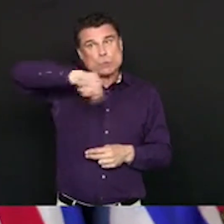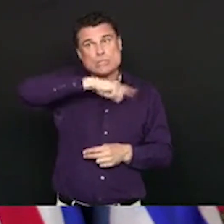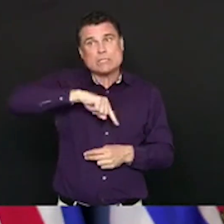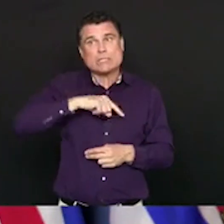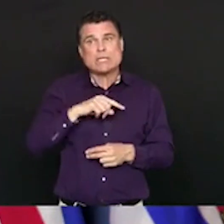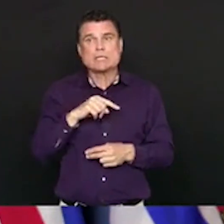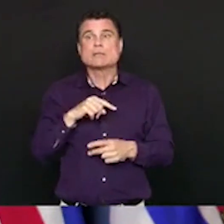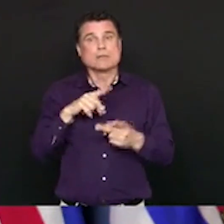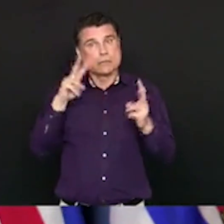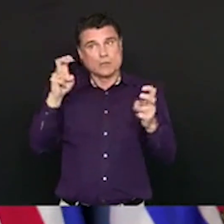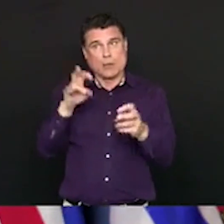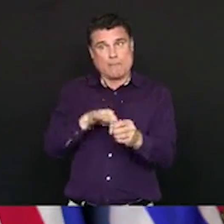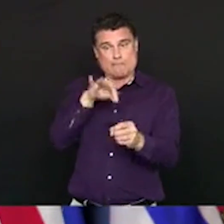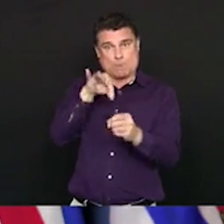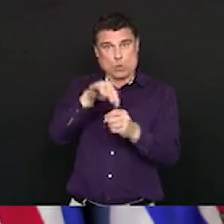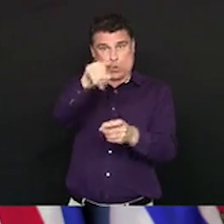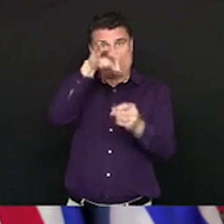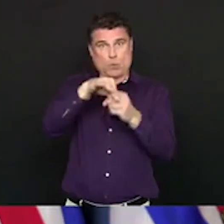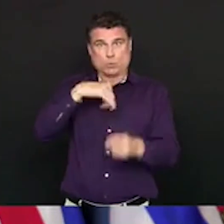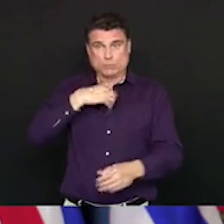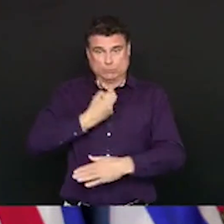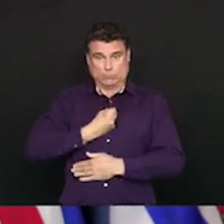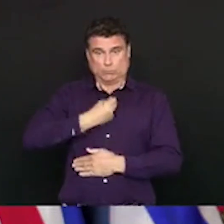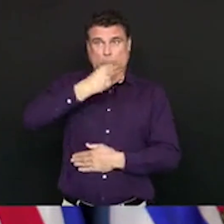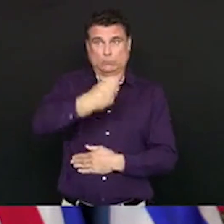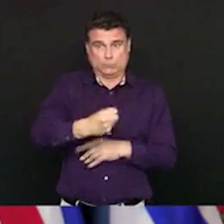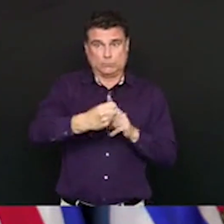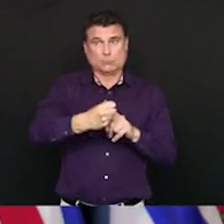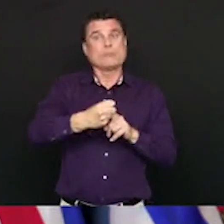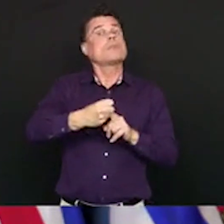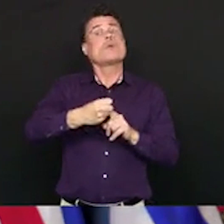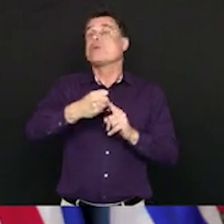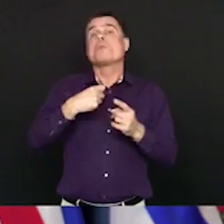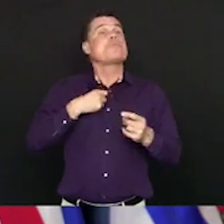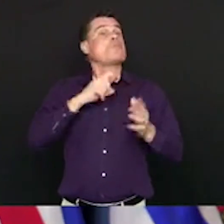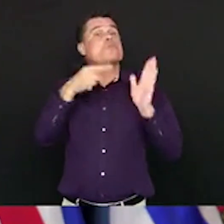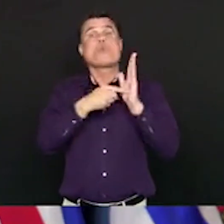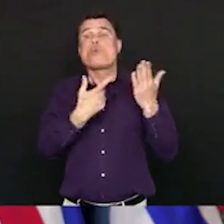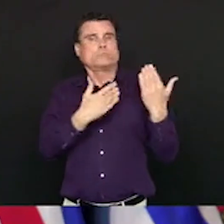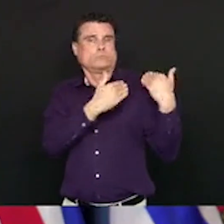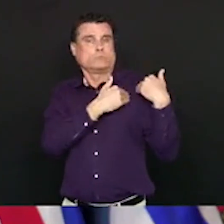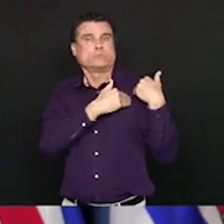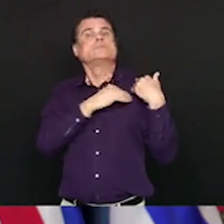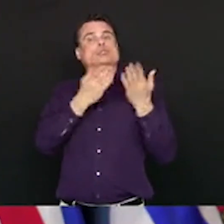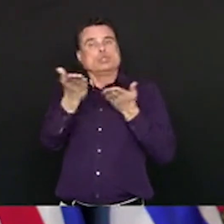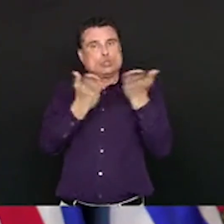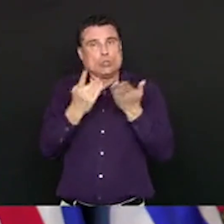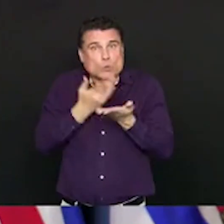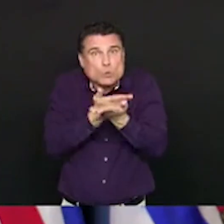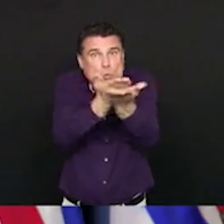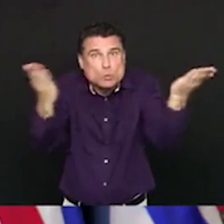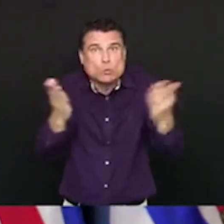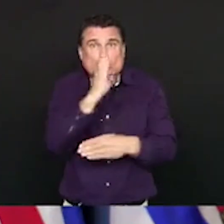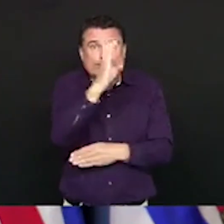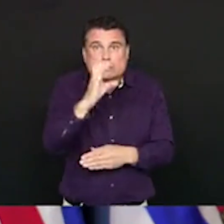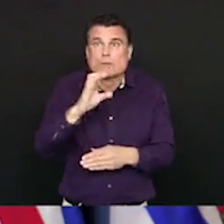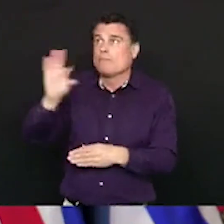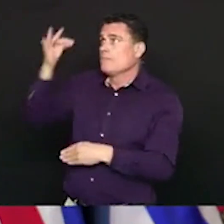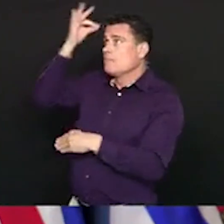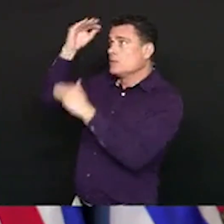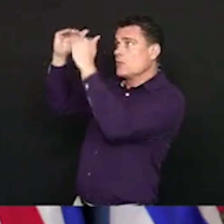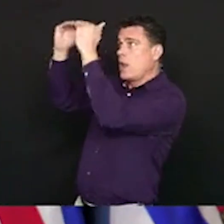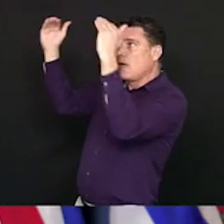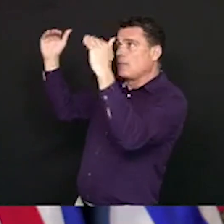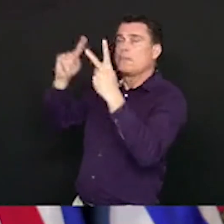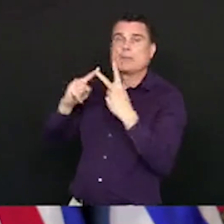into the processes either at the federal level or at the provincial level. And similarly, I know mayors and councillors across the province